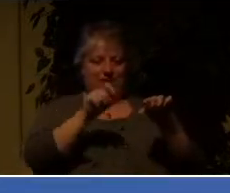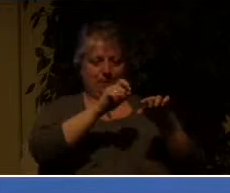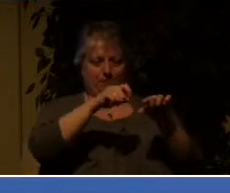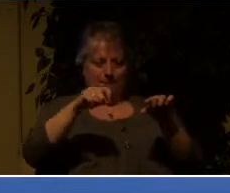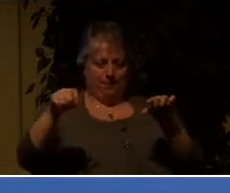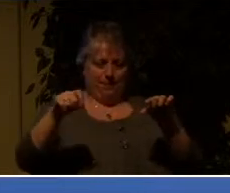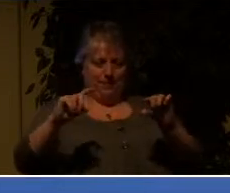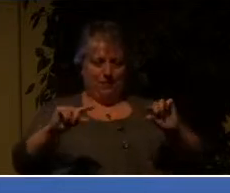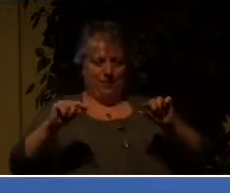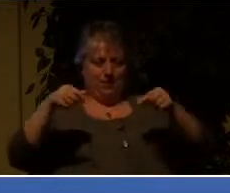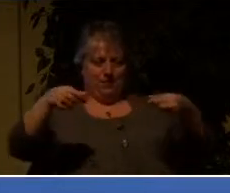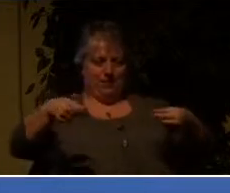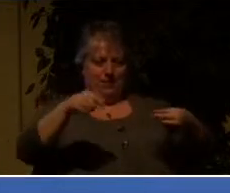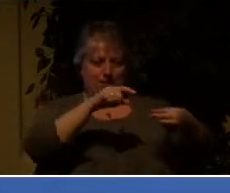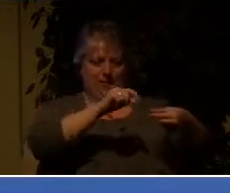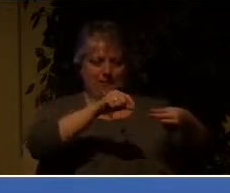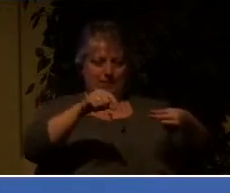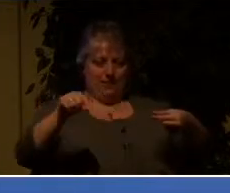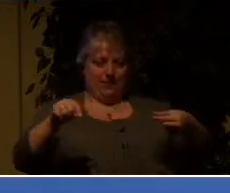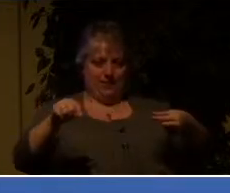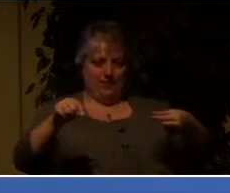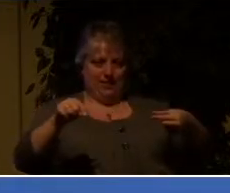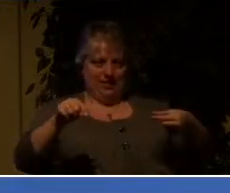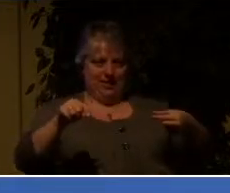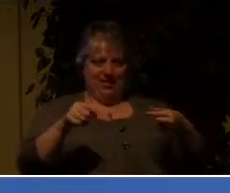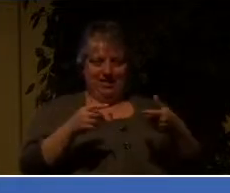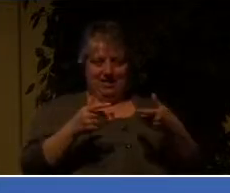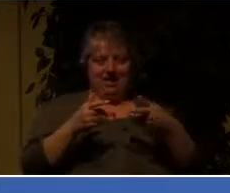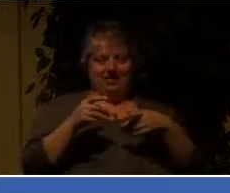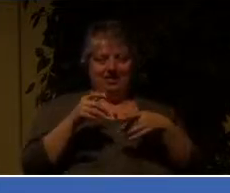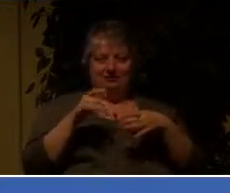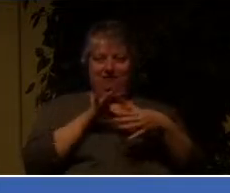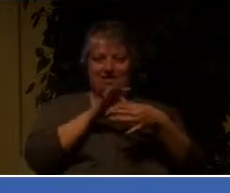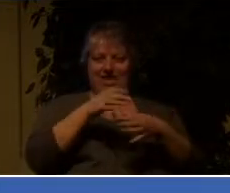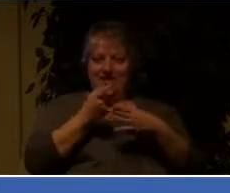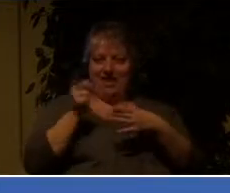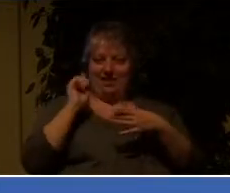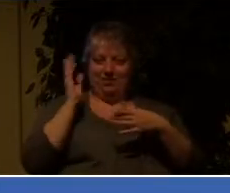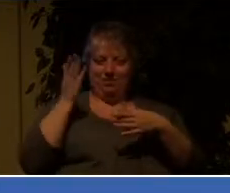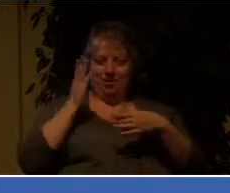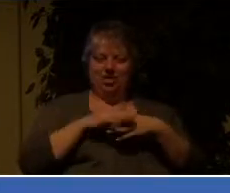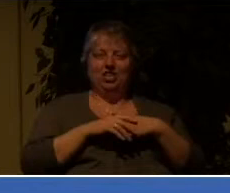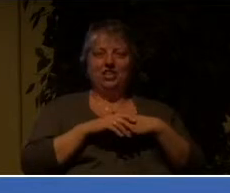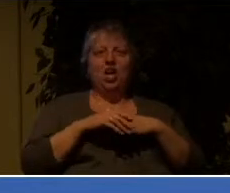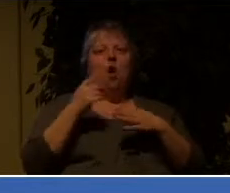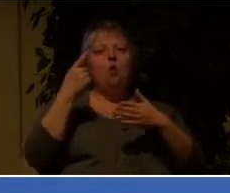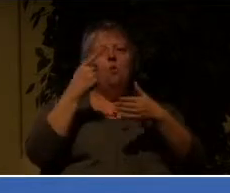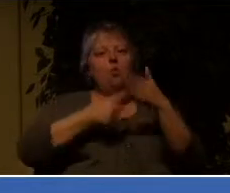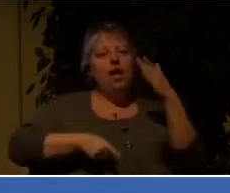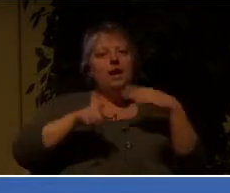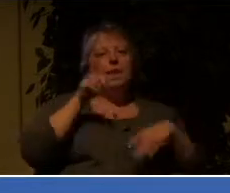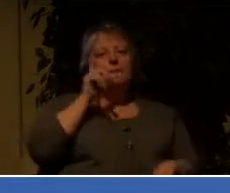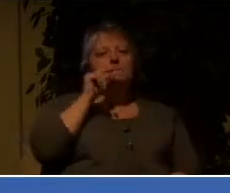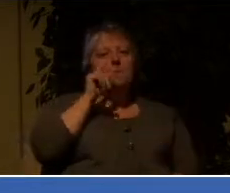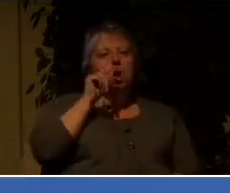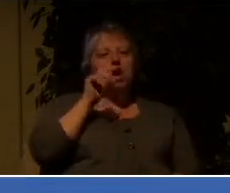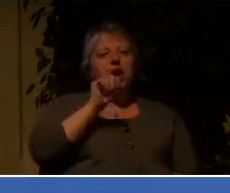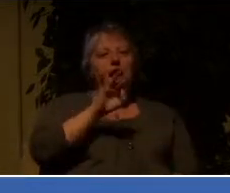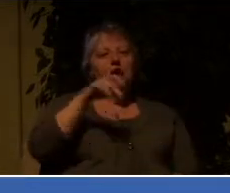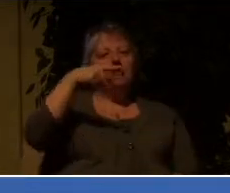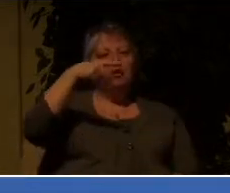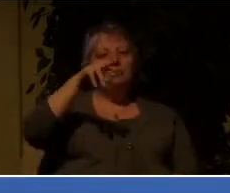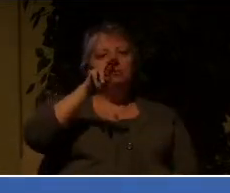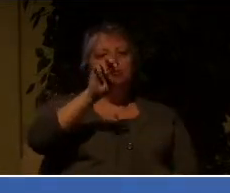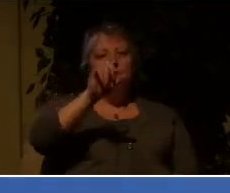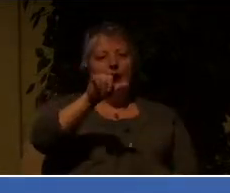finished. What is the bird of prey that wants to rob you of life in Christ? And would you